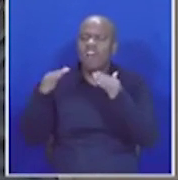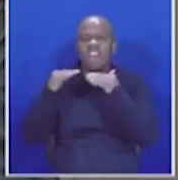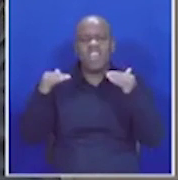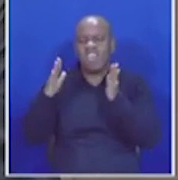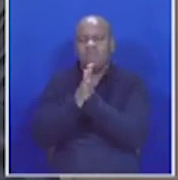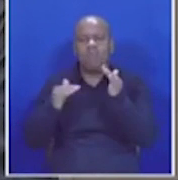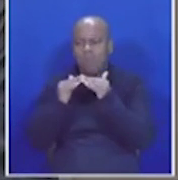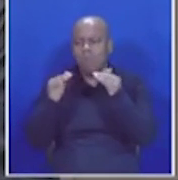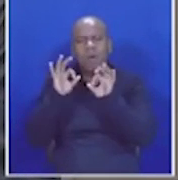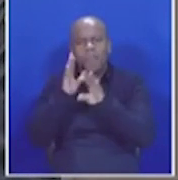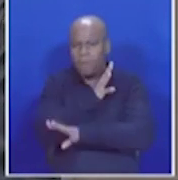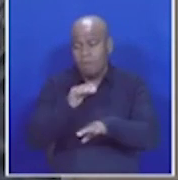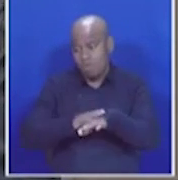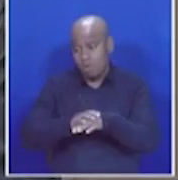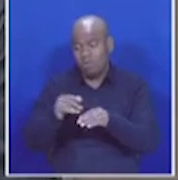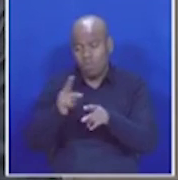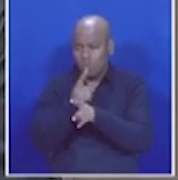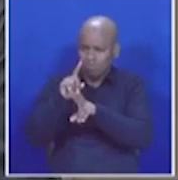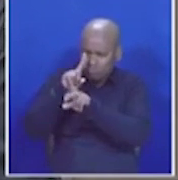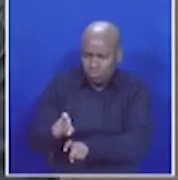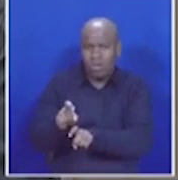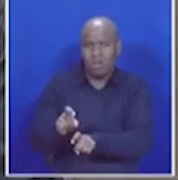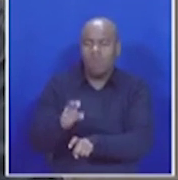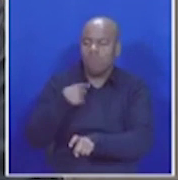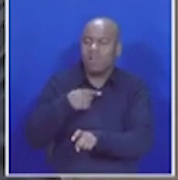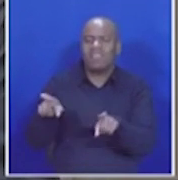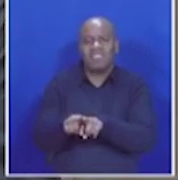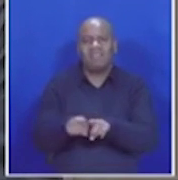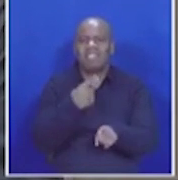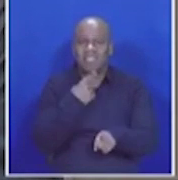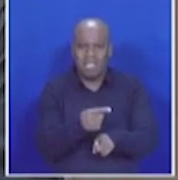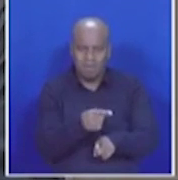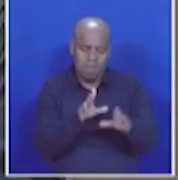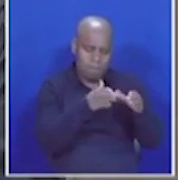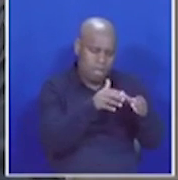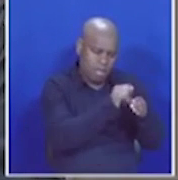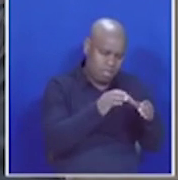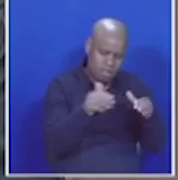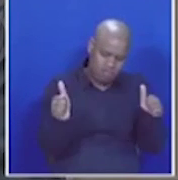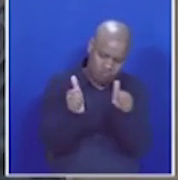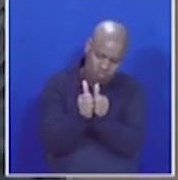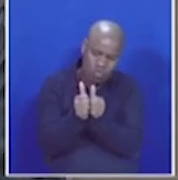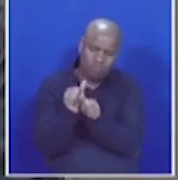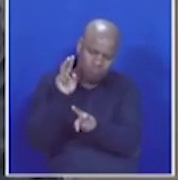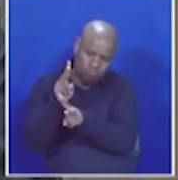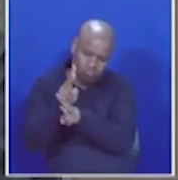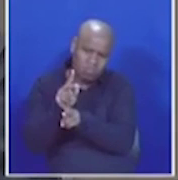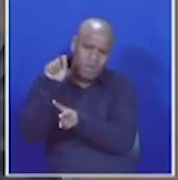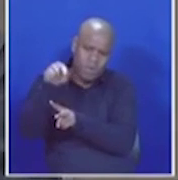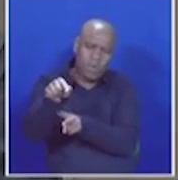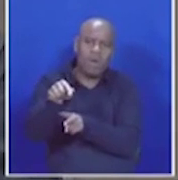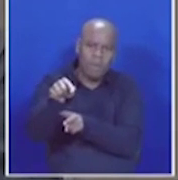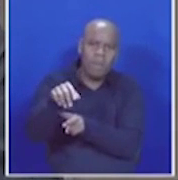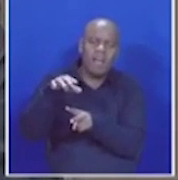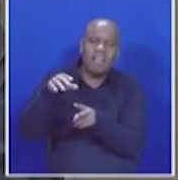aspect of our elections very questionable. It is as good as saying the ANC Alliance is running the elections of